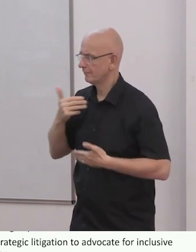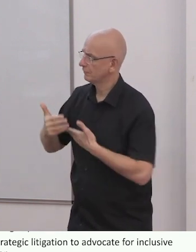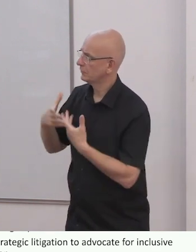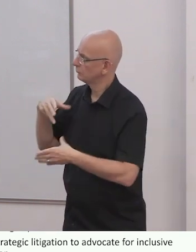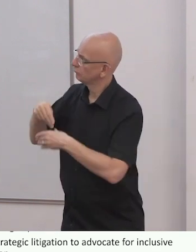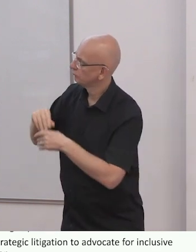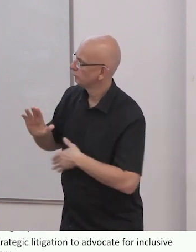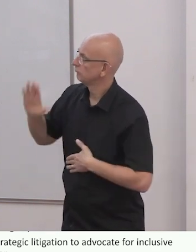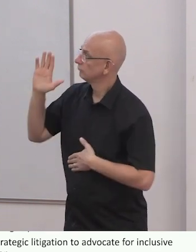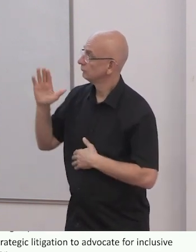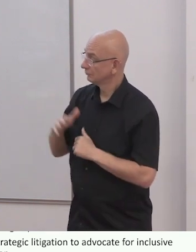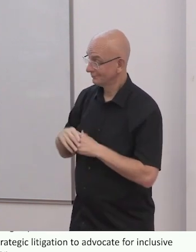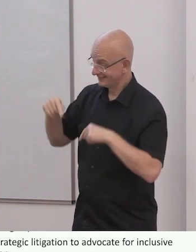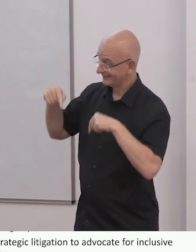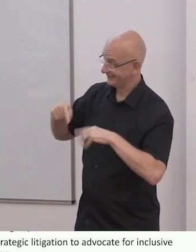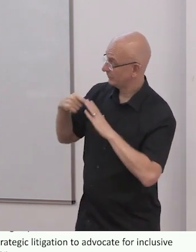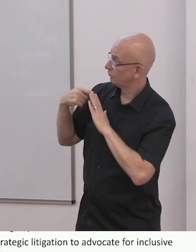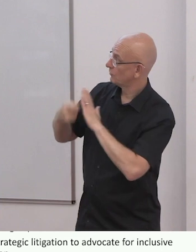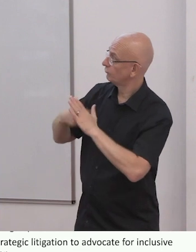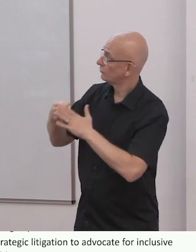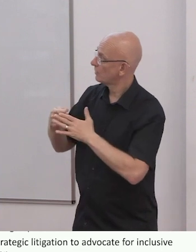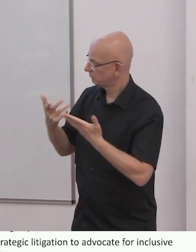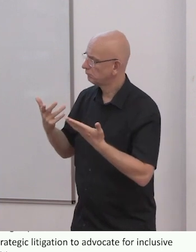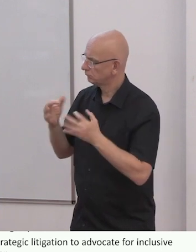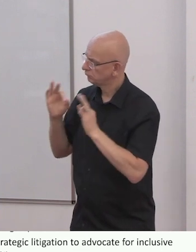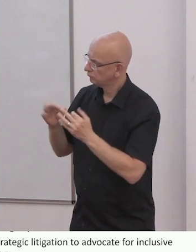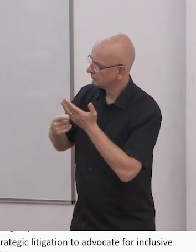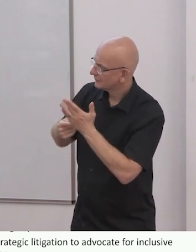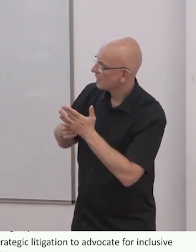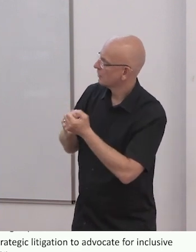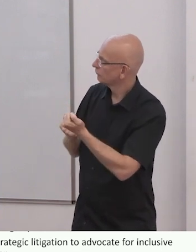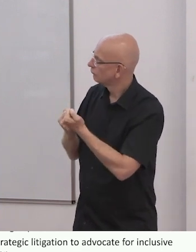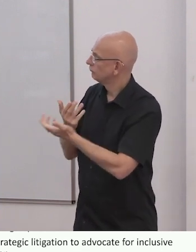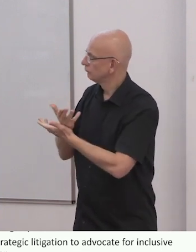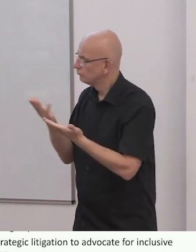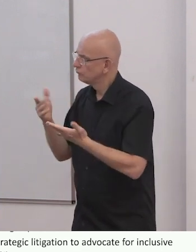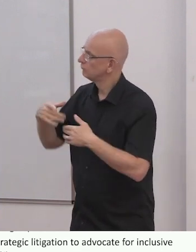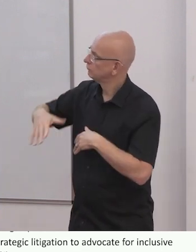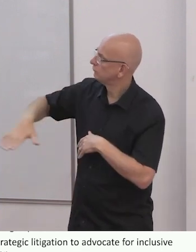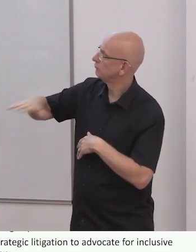and inclusive education courses held with the support of the catalyst.